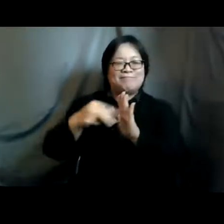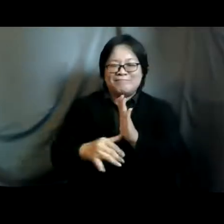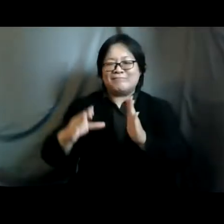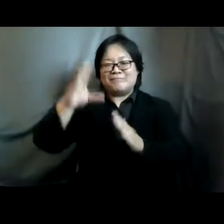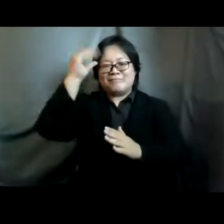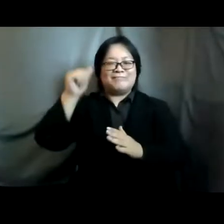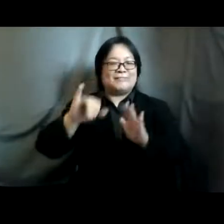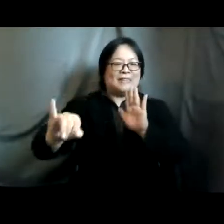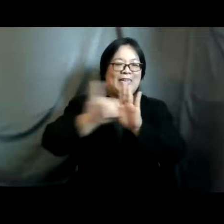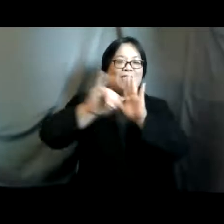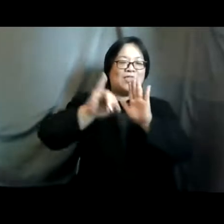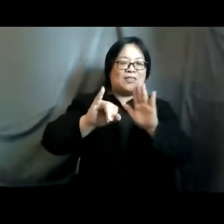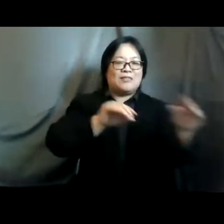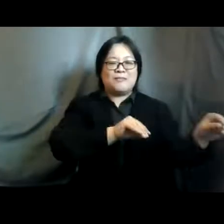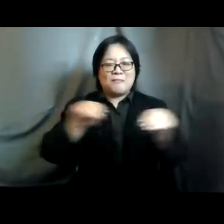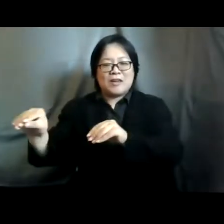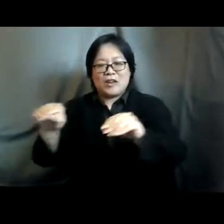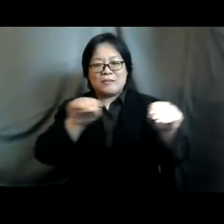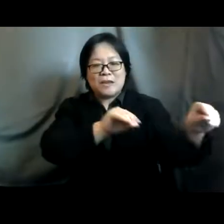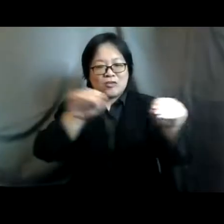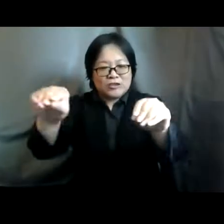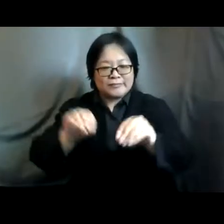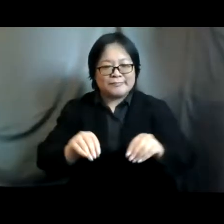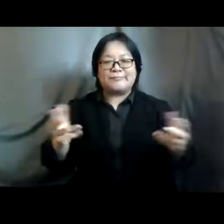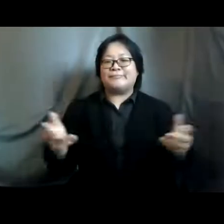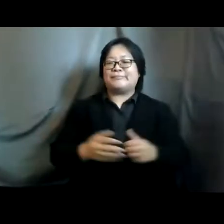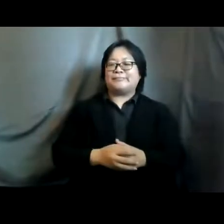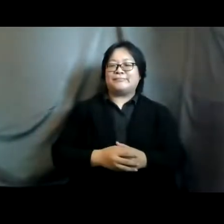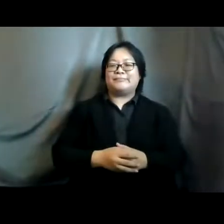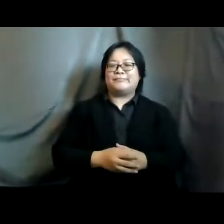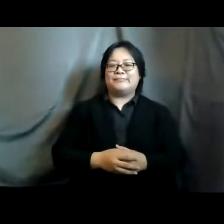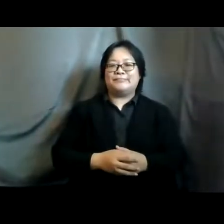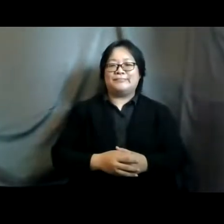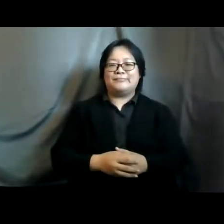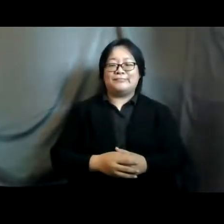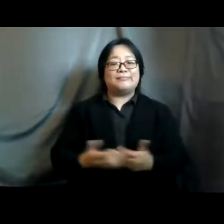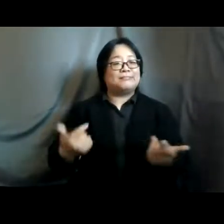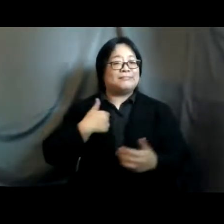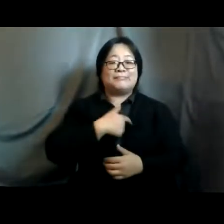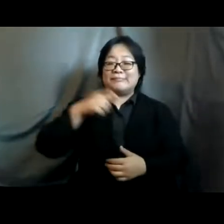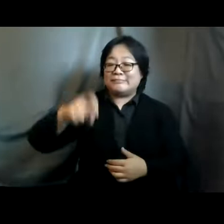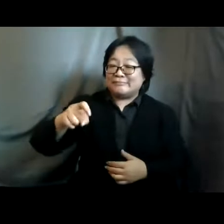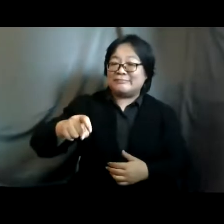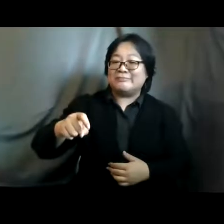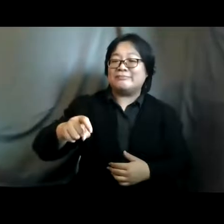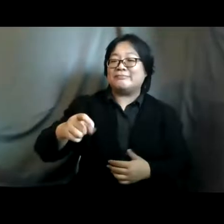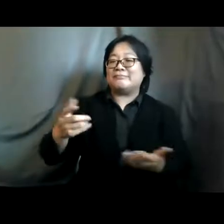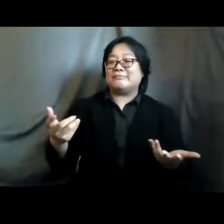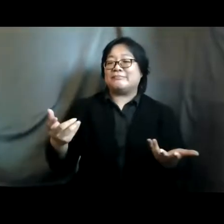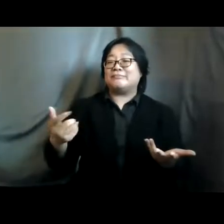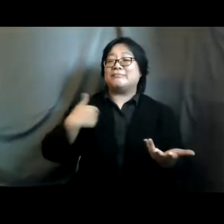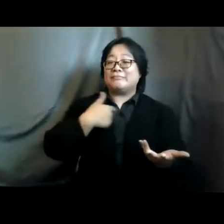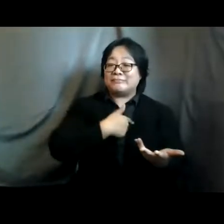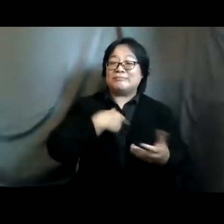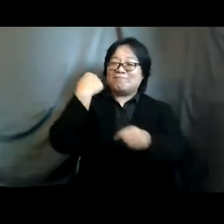migration status for example and so uh we need to make sure that uh we work